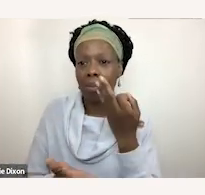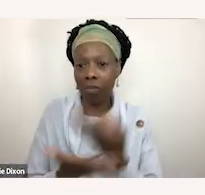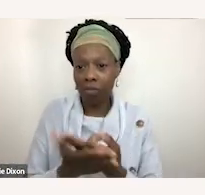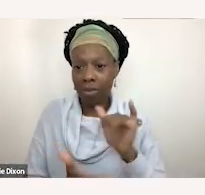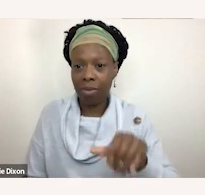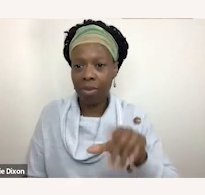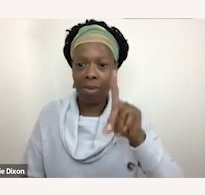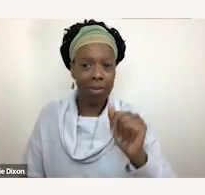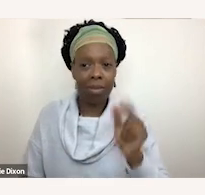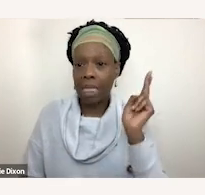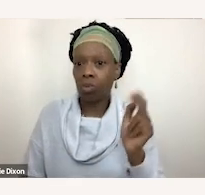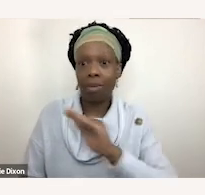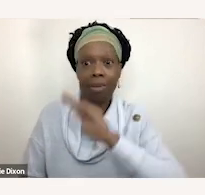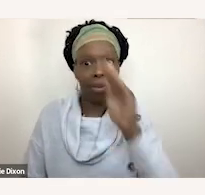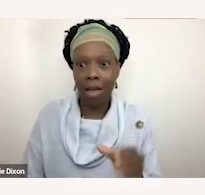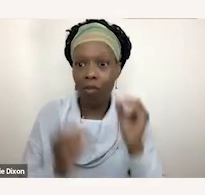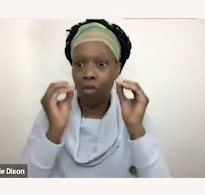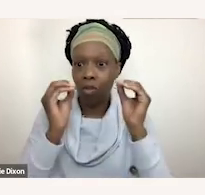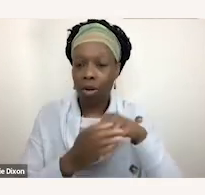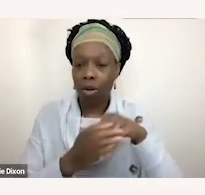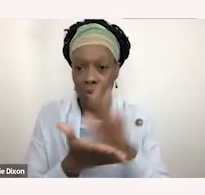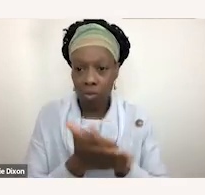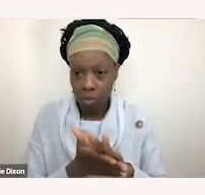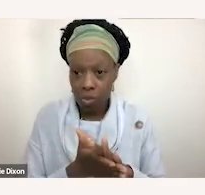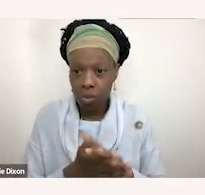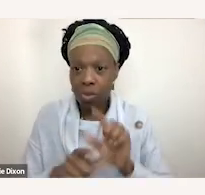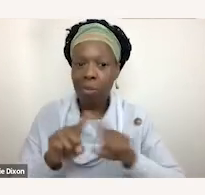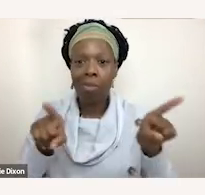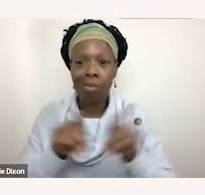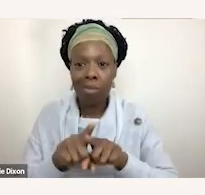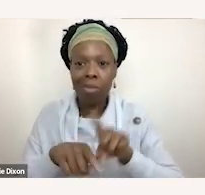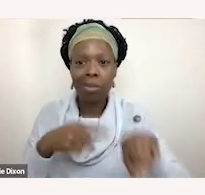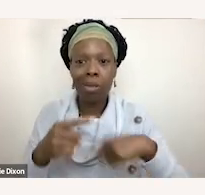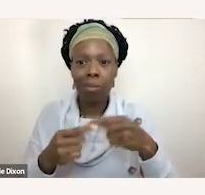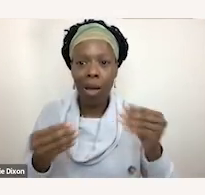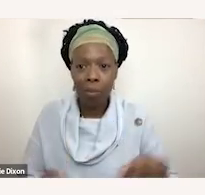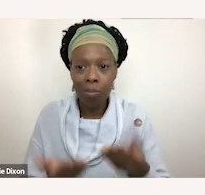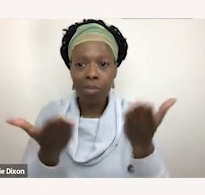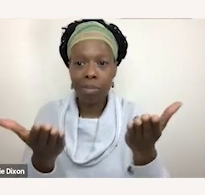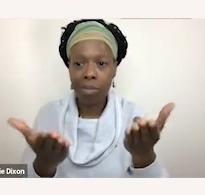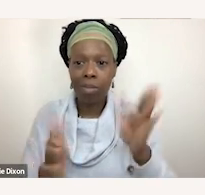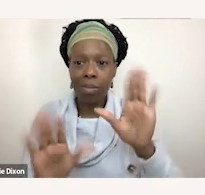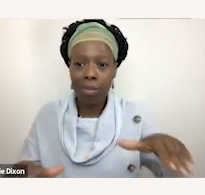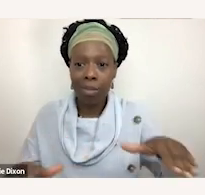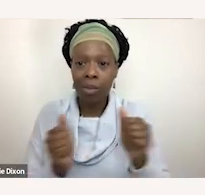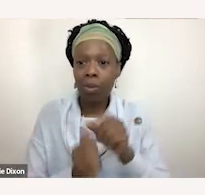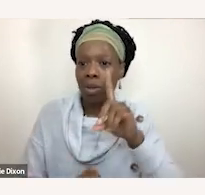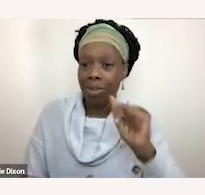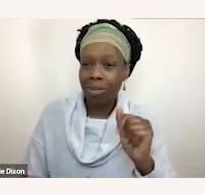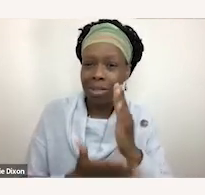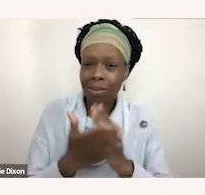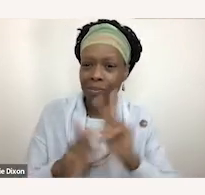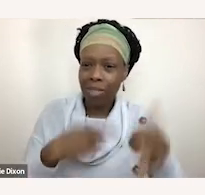is not taught in schools it's also about providing kids with disabilities a connection to their history